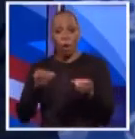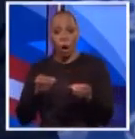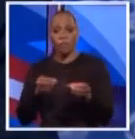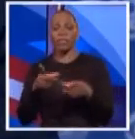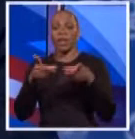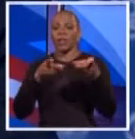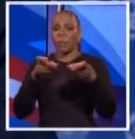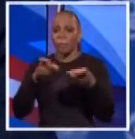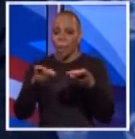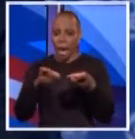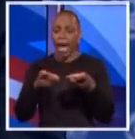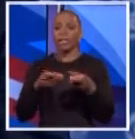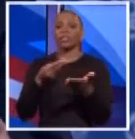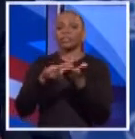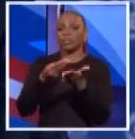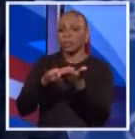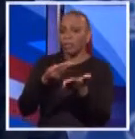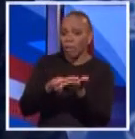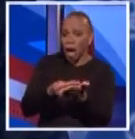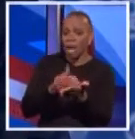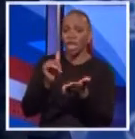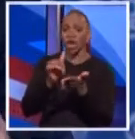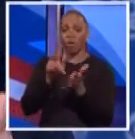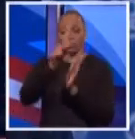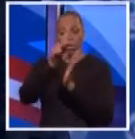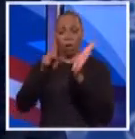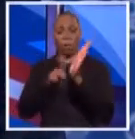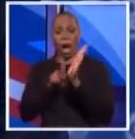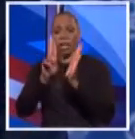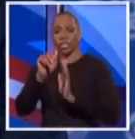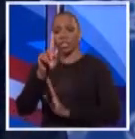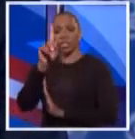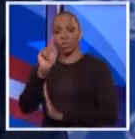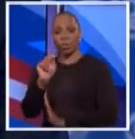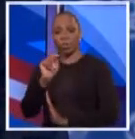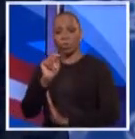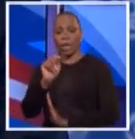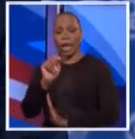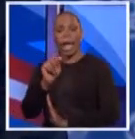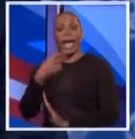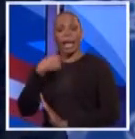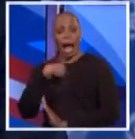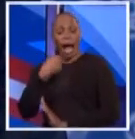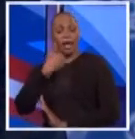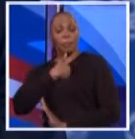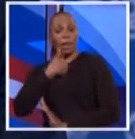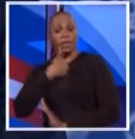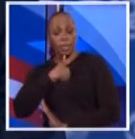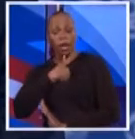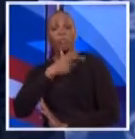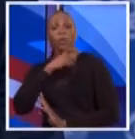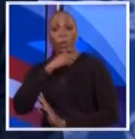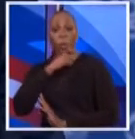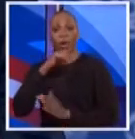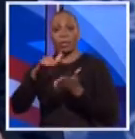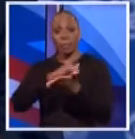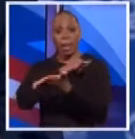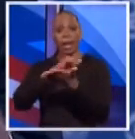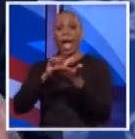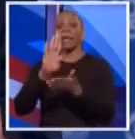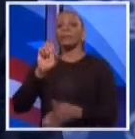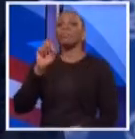I manage the land use department in my office. I manage the policy unit, and I think by all accounts, I have comported myself as a Manhattan borough president